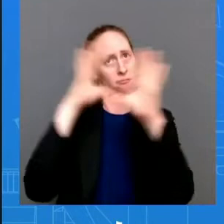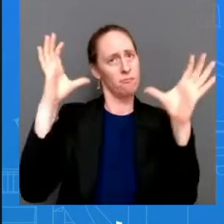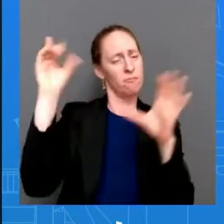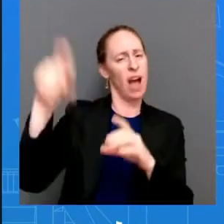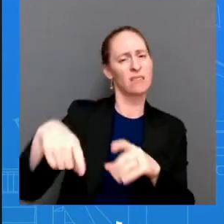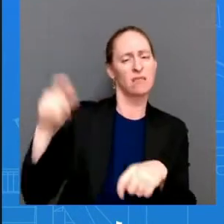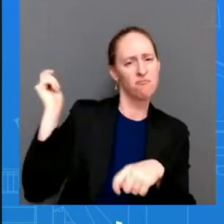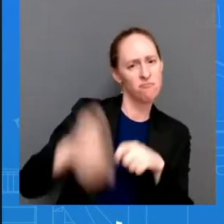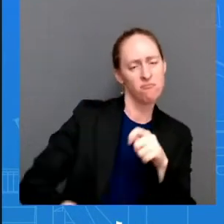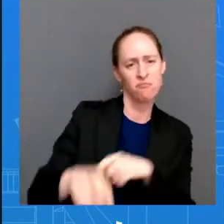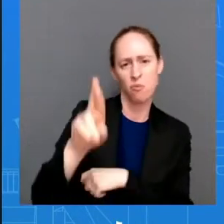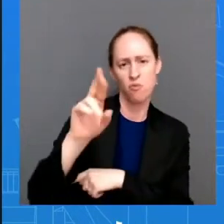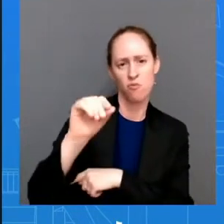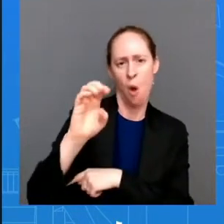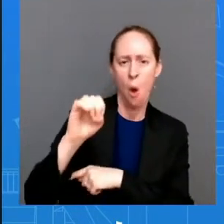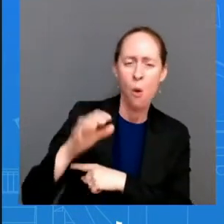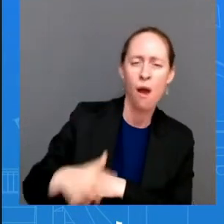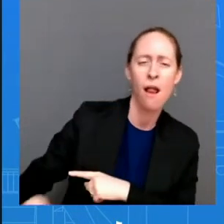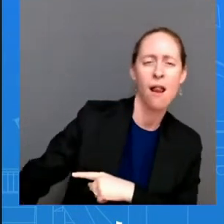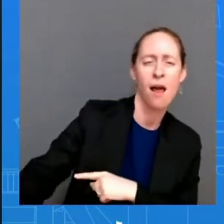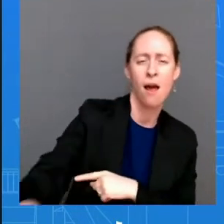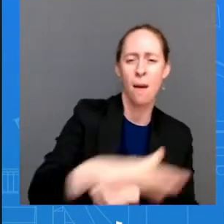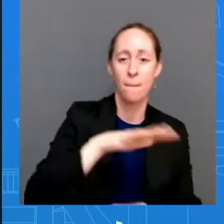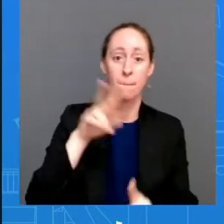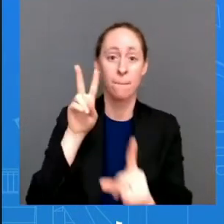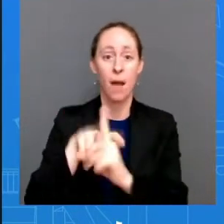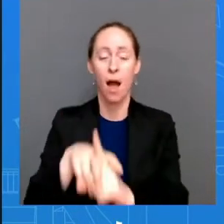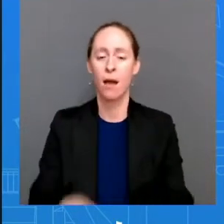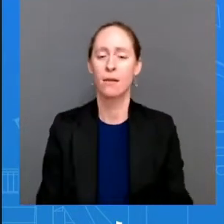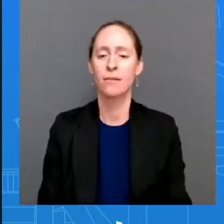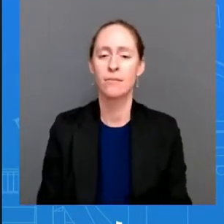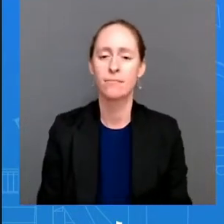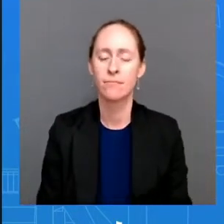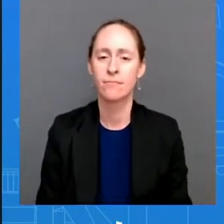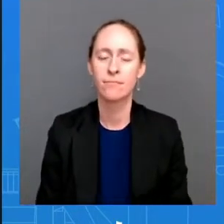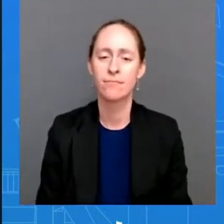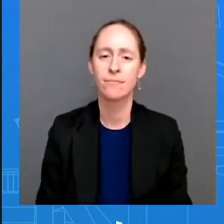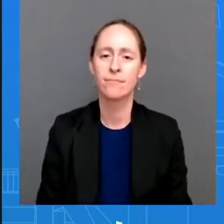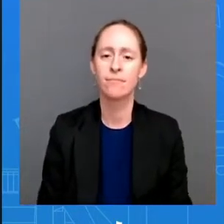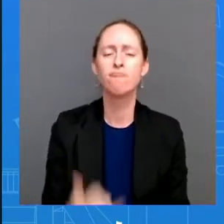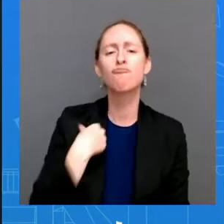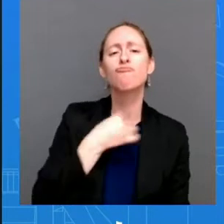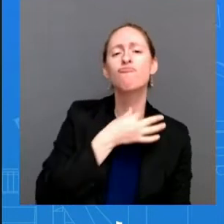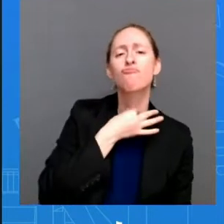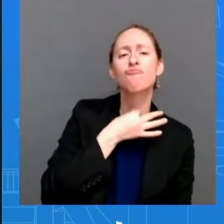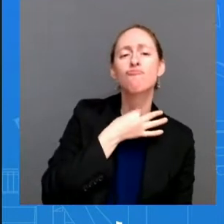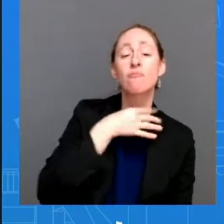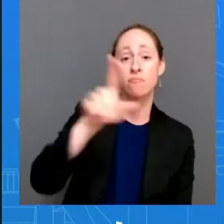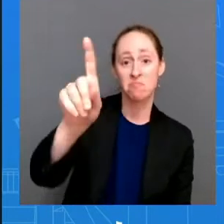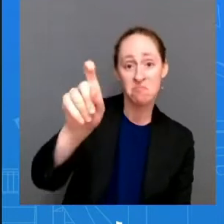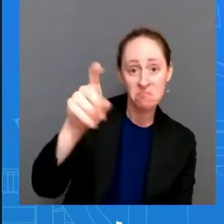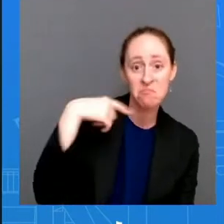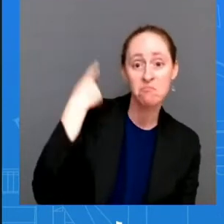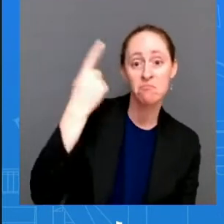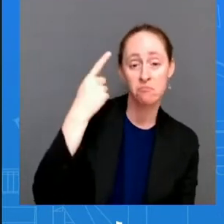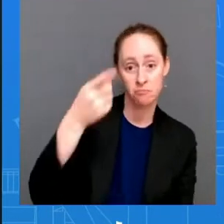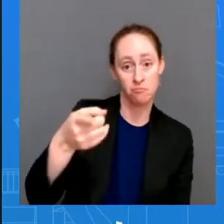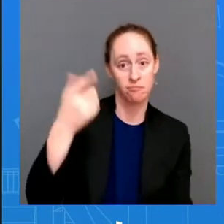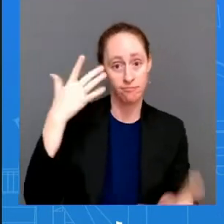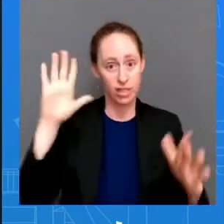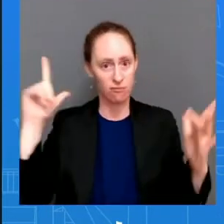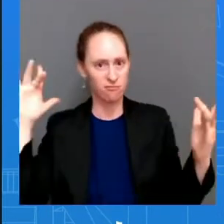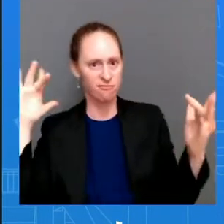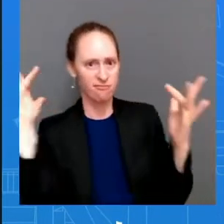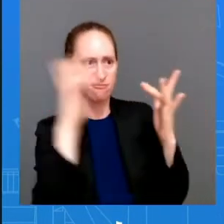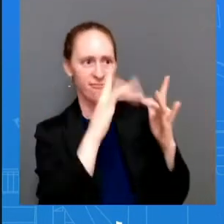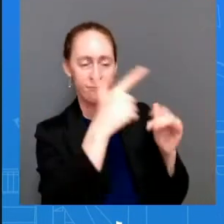taiwan first off has the president spoken to speaker pelosi since she left taiwan so as you know she's she's traveling i believe to japan and